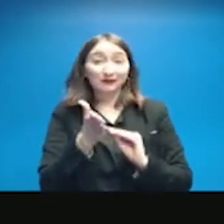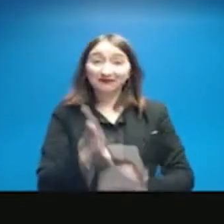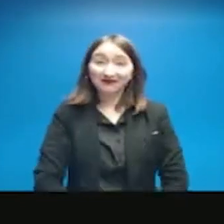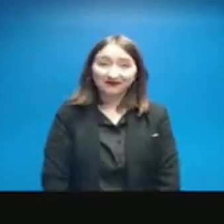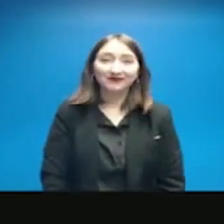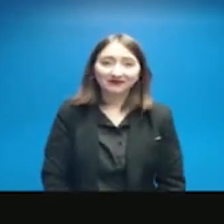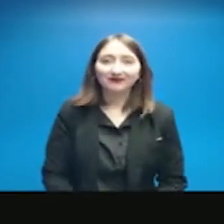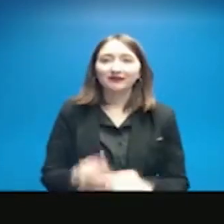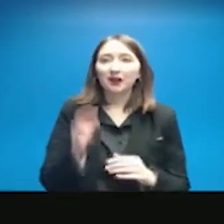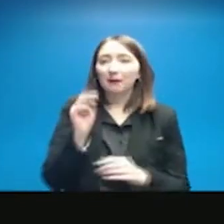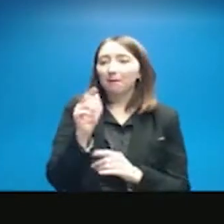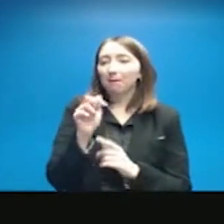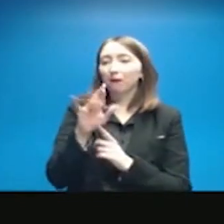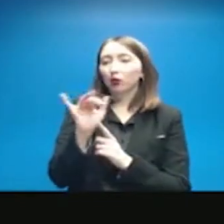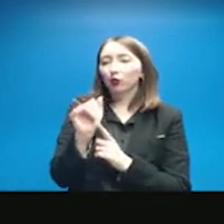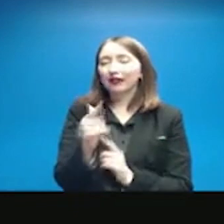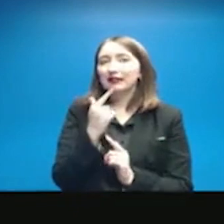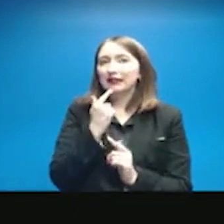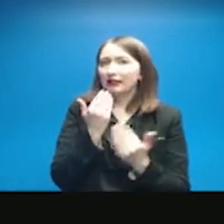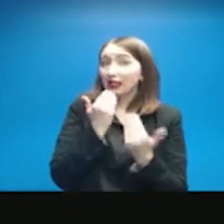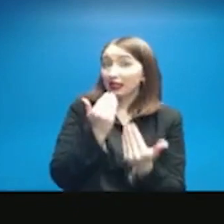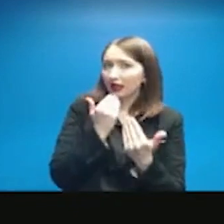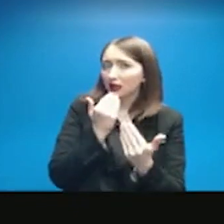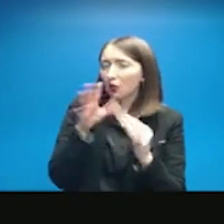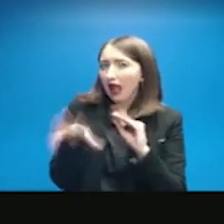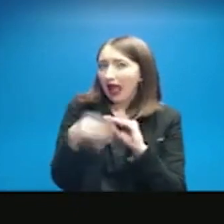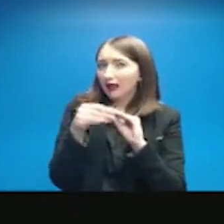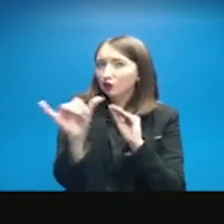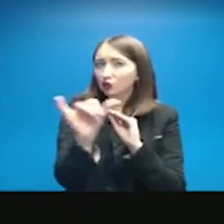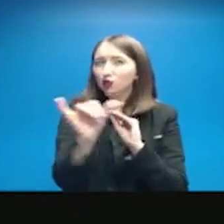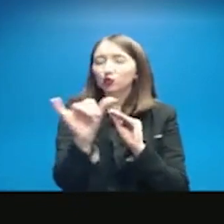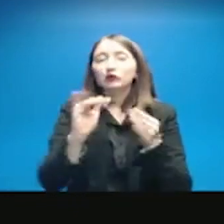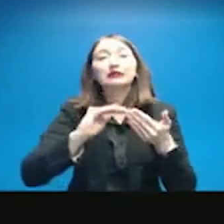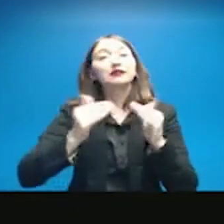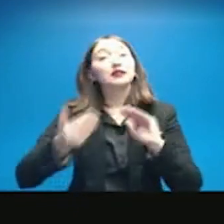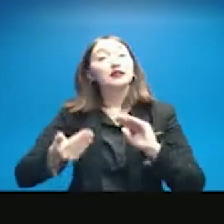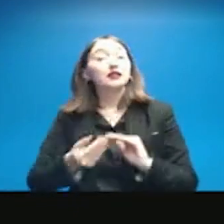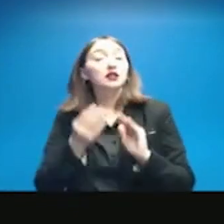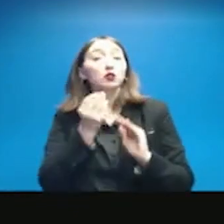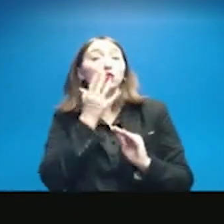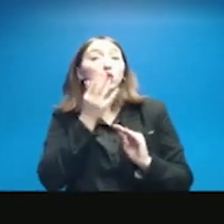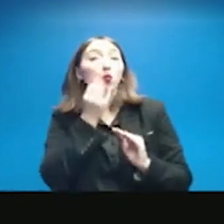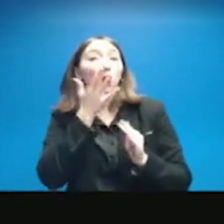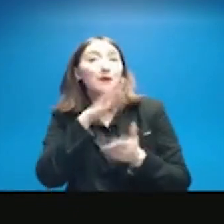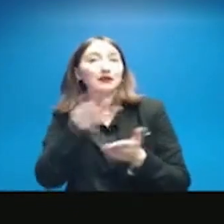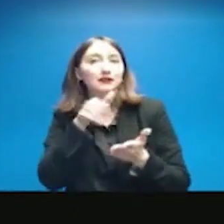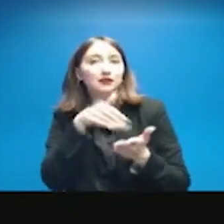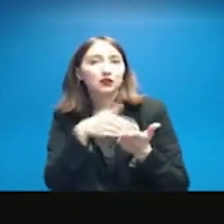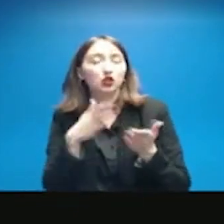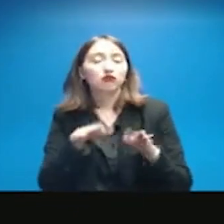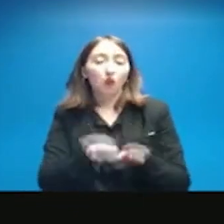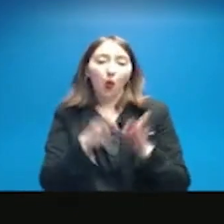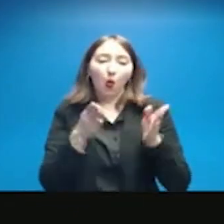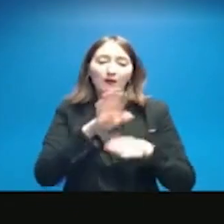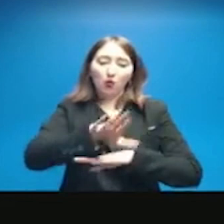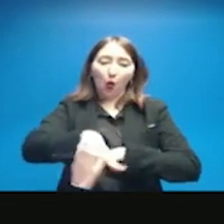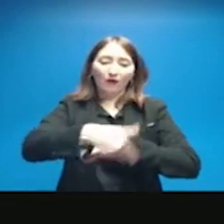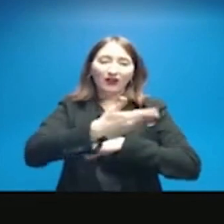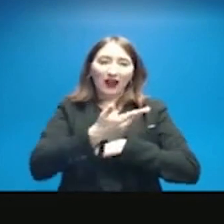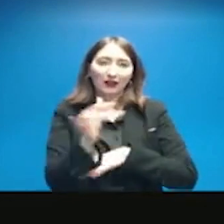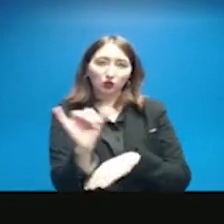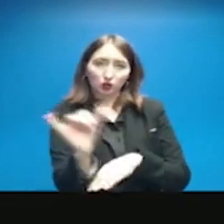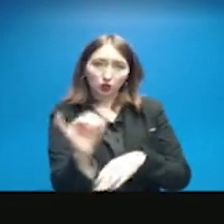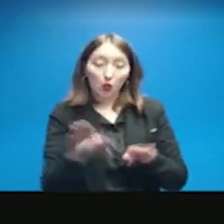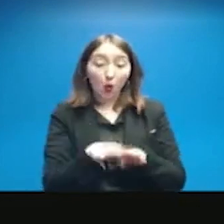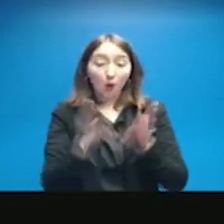Thank you, Michael. And I wanted to add for this, for the city's warming centers, those are open overnight. So, we open them